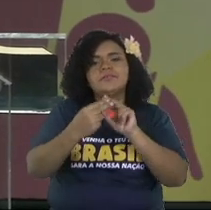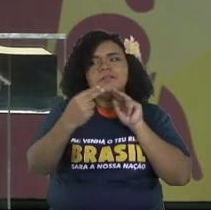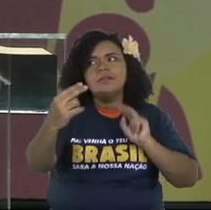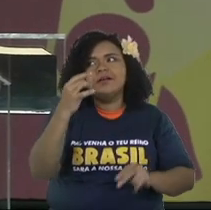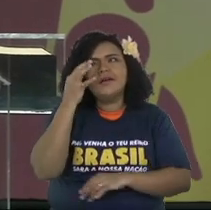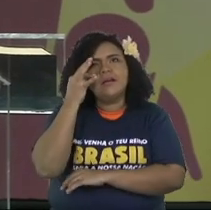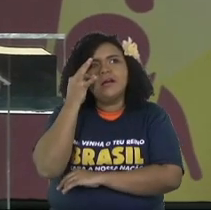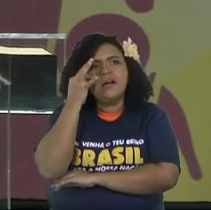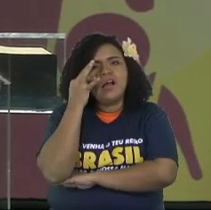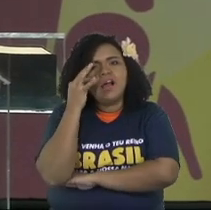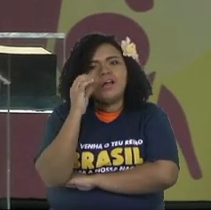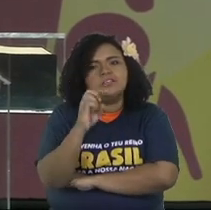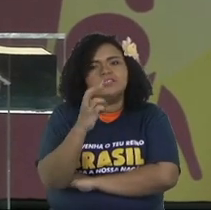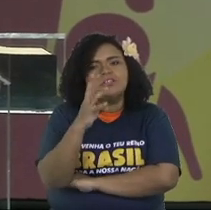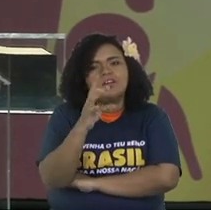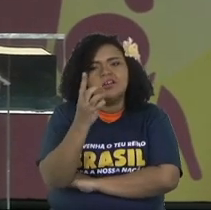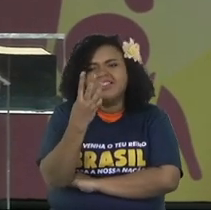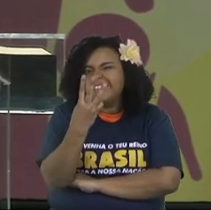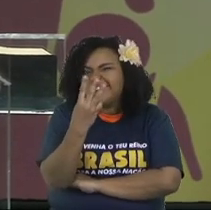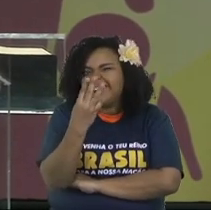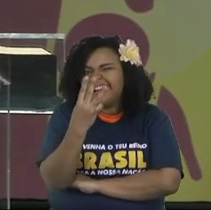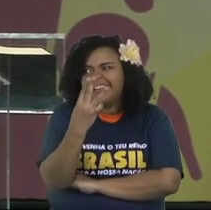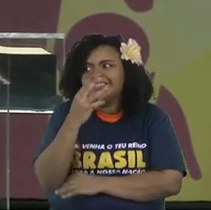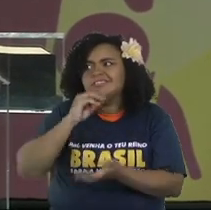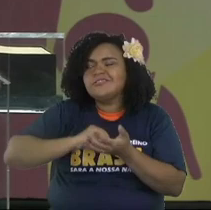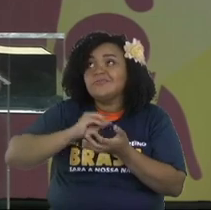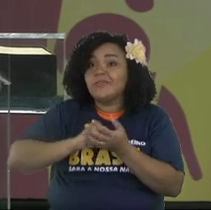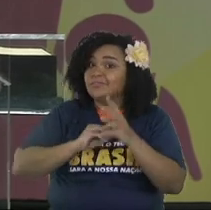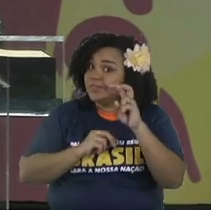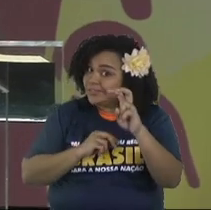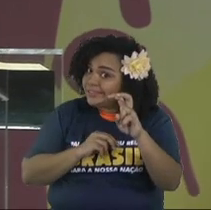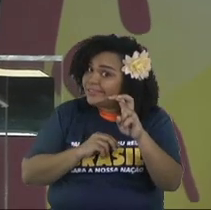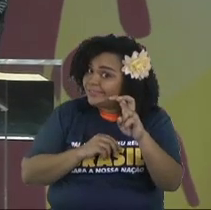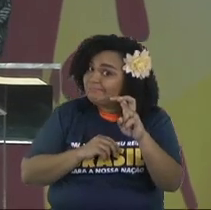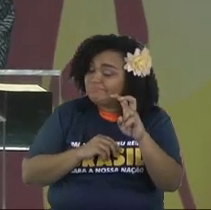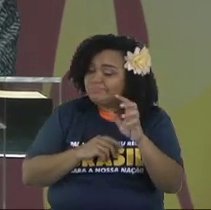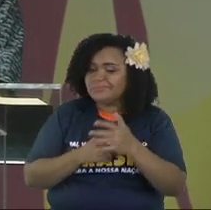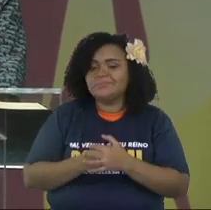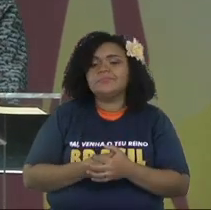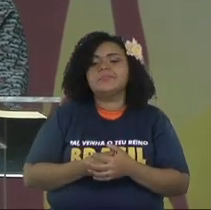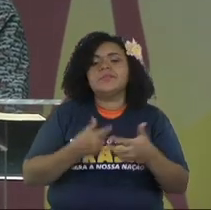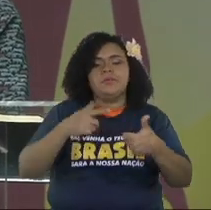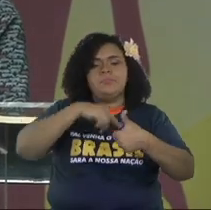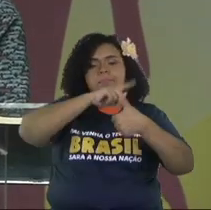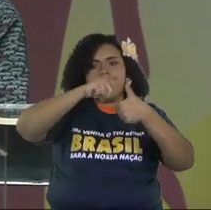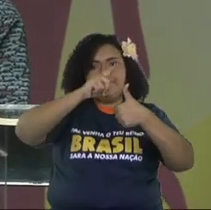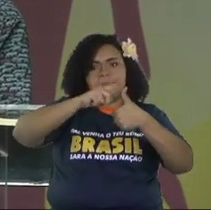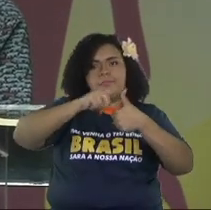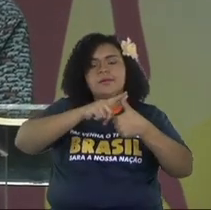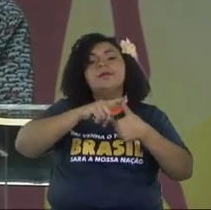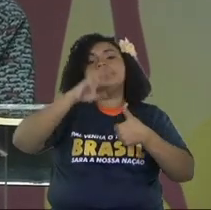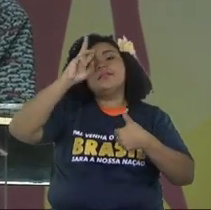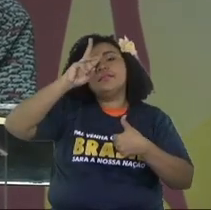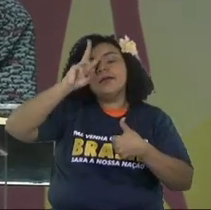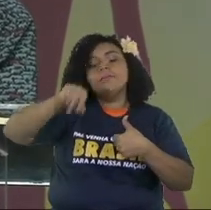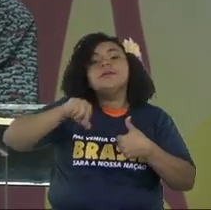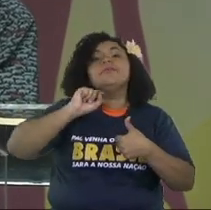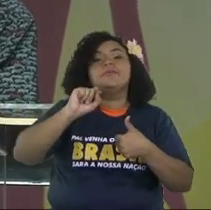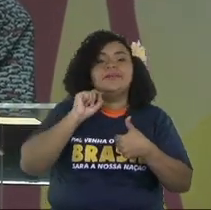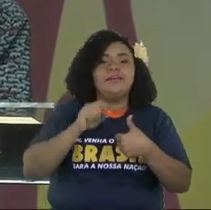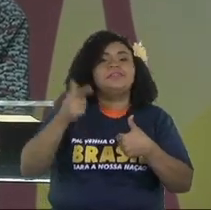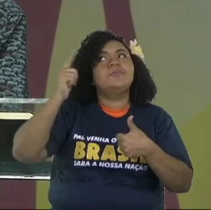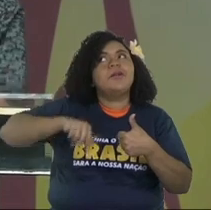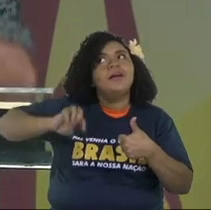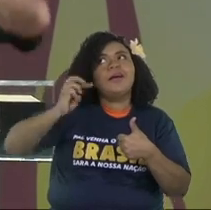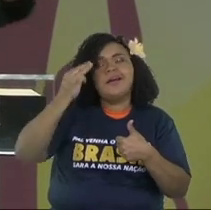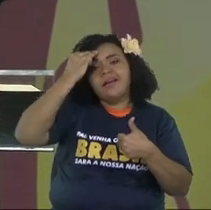internet don't lose next Sunday you can't lose you can't lose the next condition let's just repeat to finish to sum it